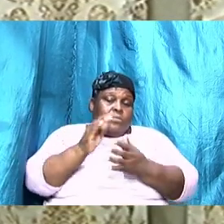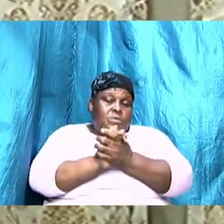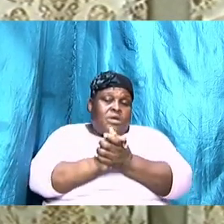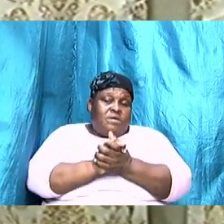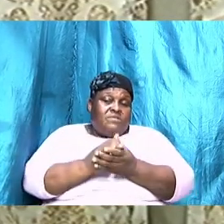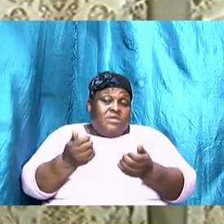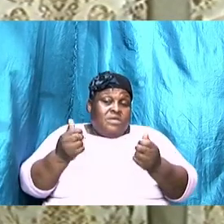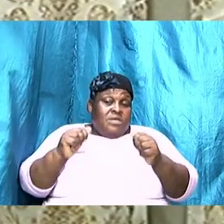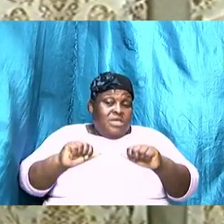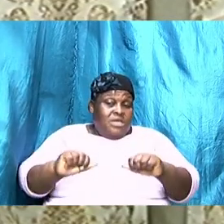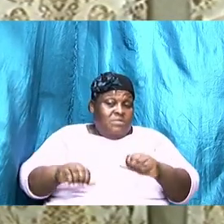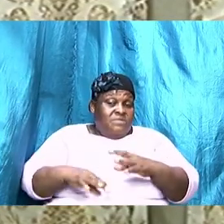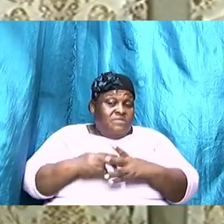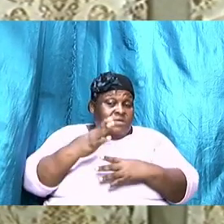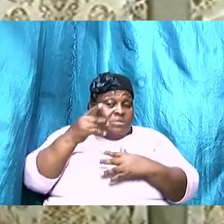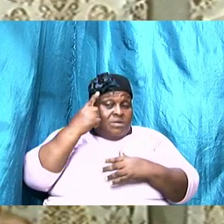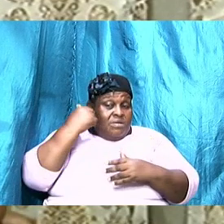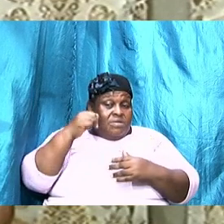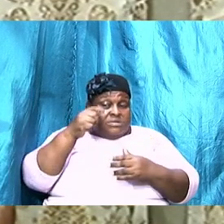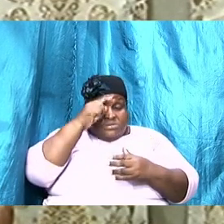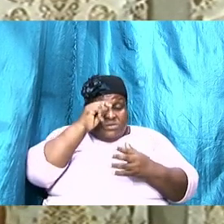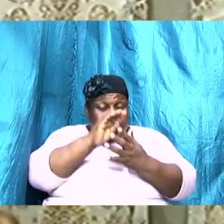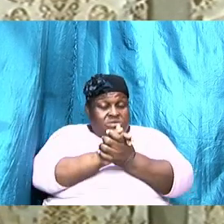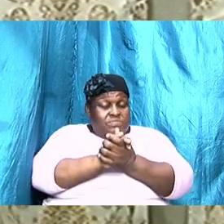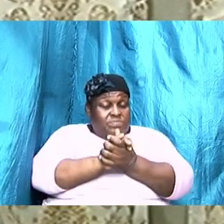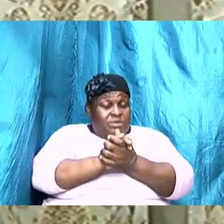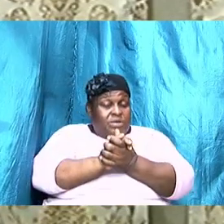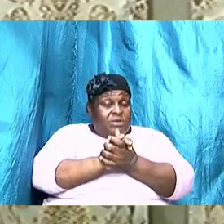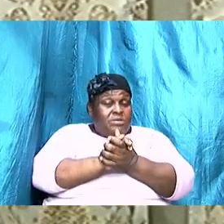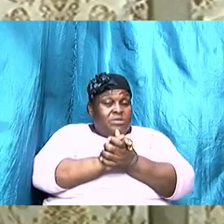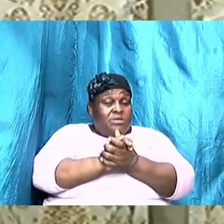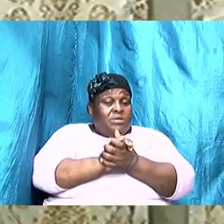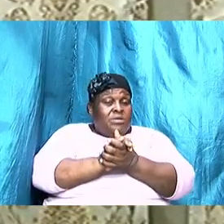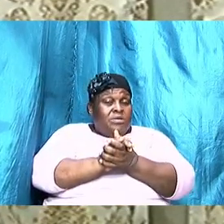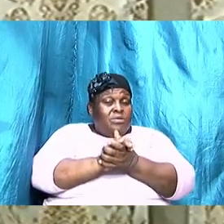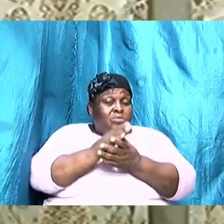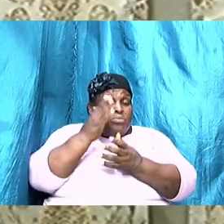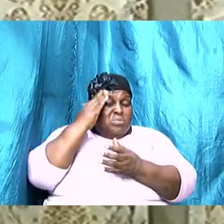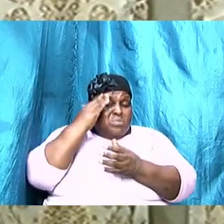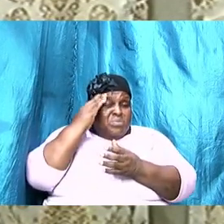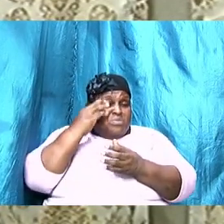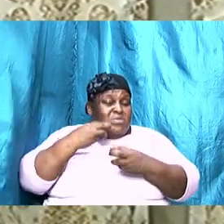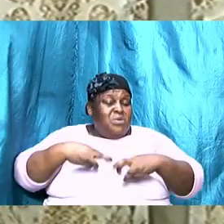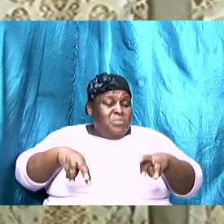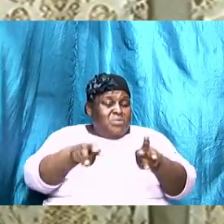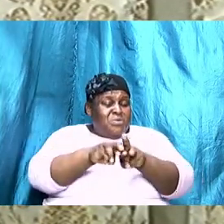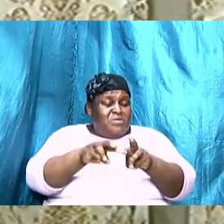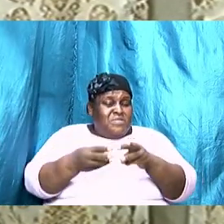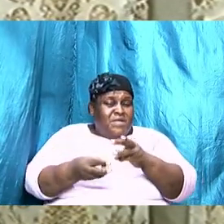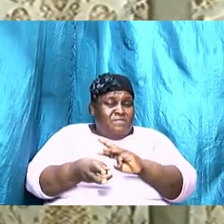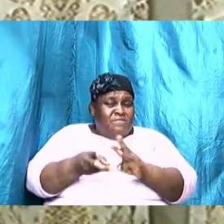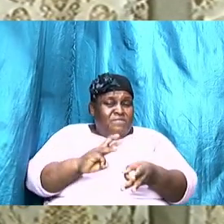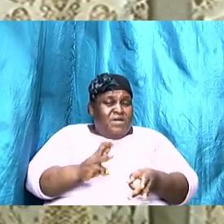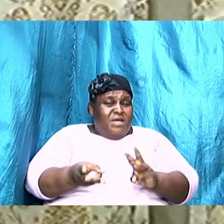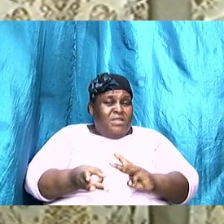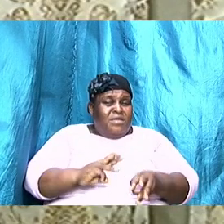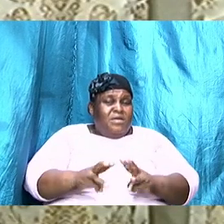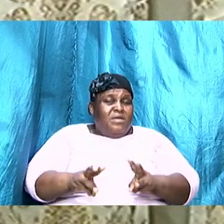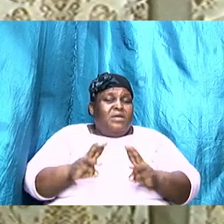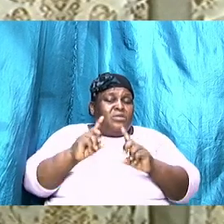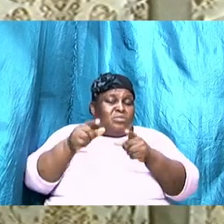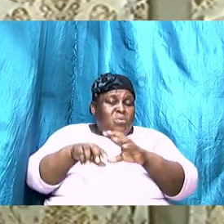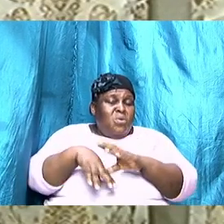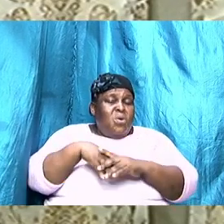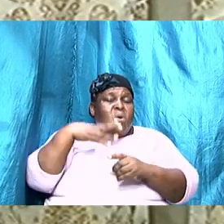because their husbands recognize their worth and their value and go out of their way